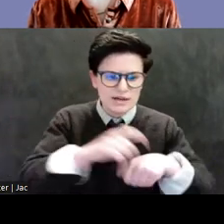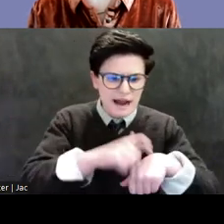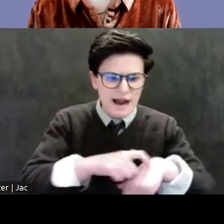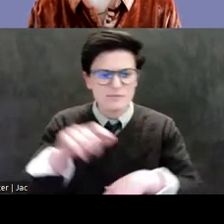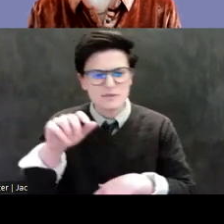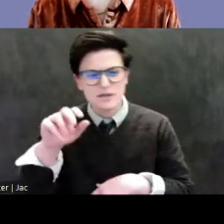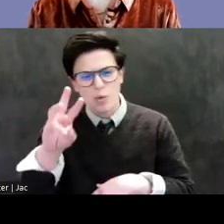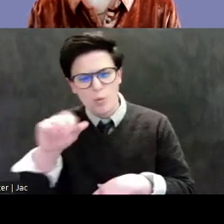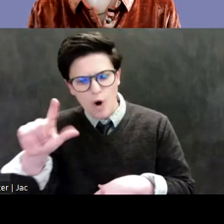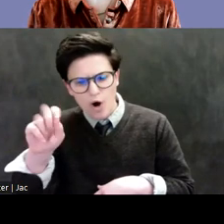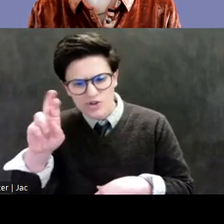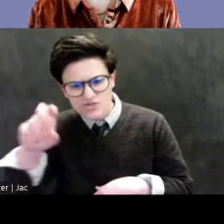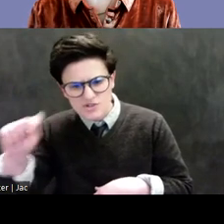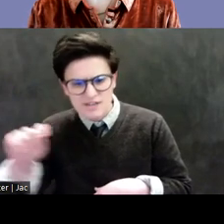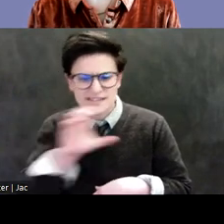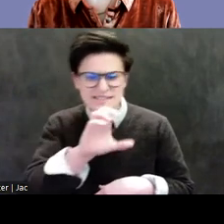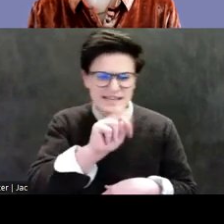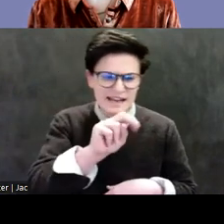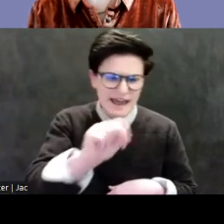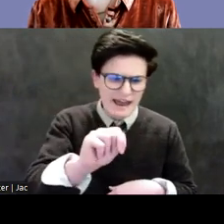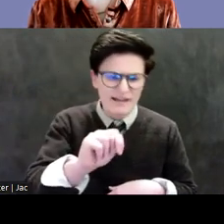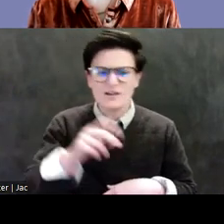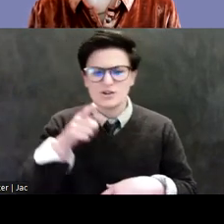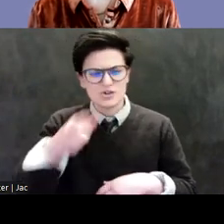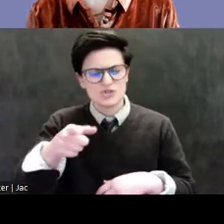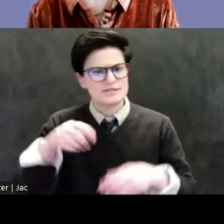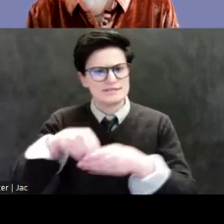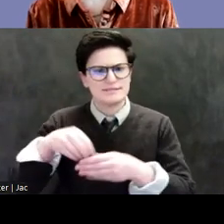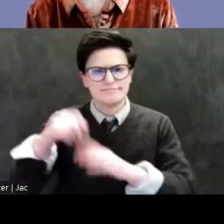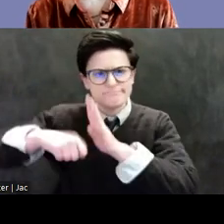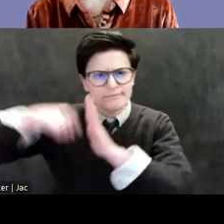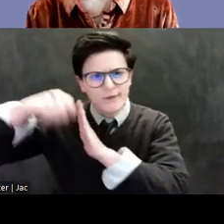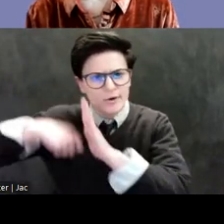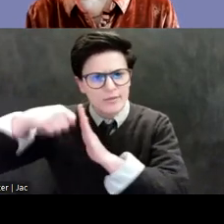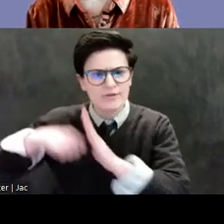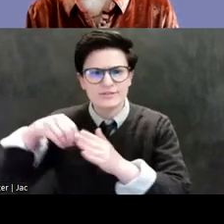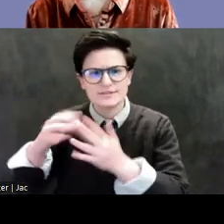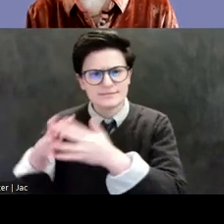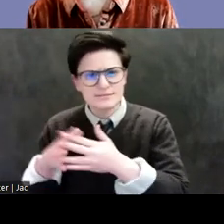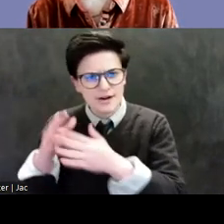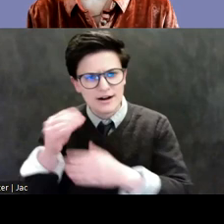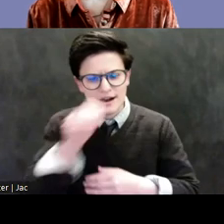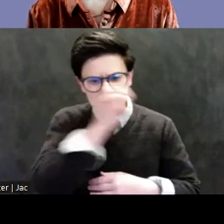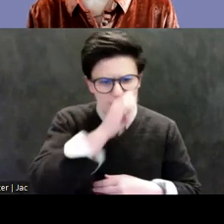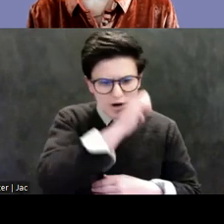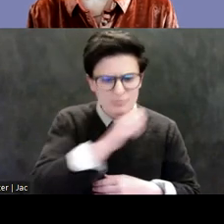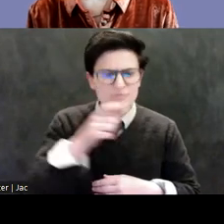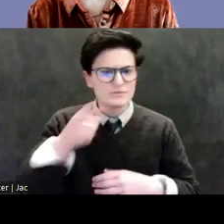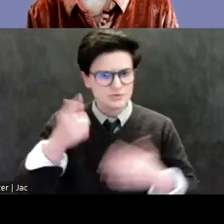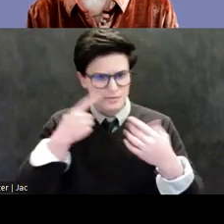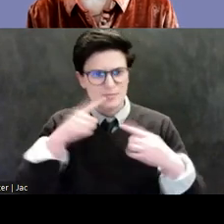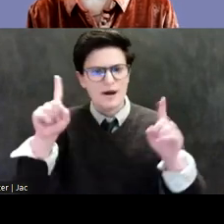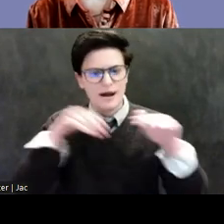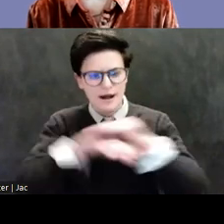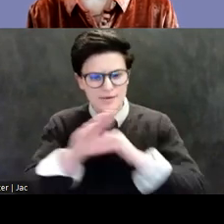she's been featured in documentaries in both America and Europe. She's admitted to the New York State Bar, teaches cultural heritage law at John Hopkins